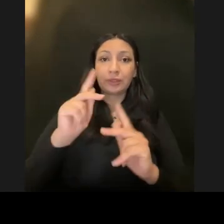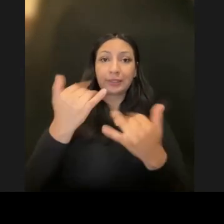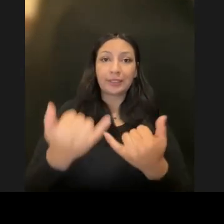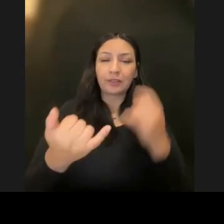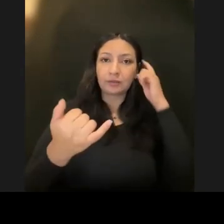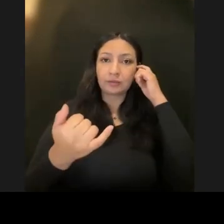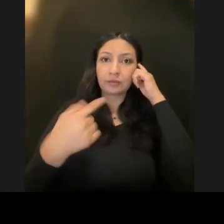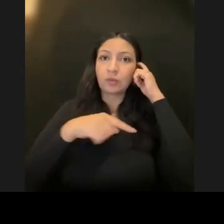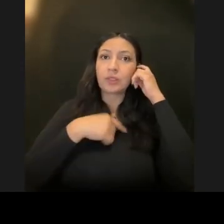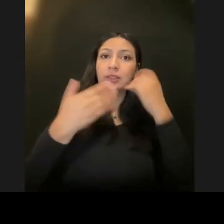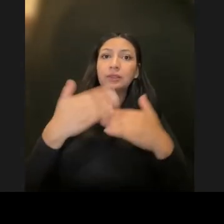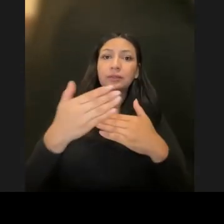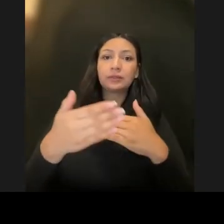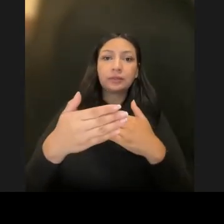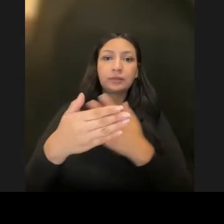a little bit ahead of, oh